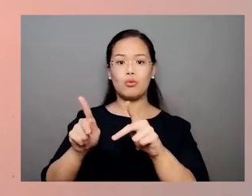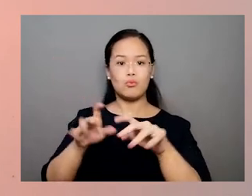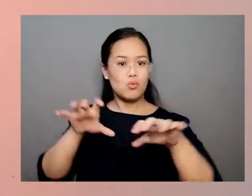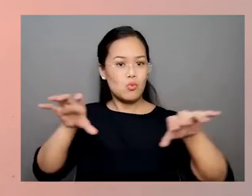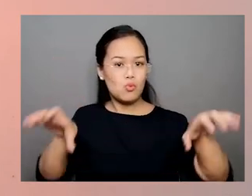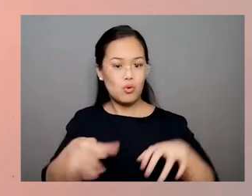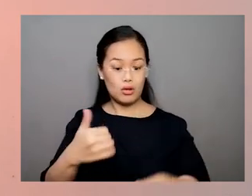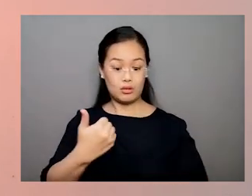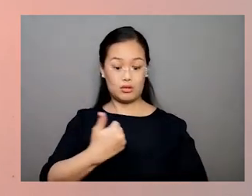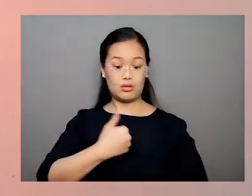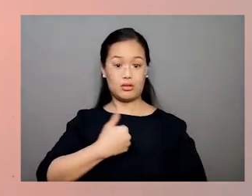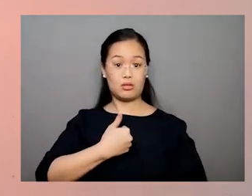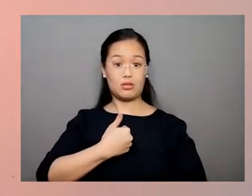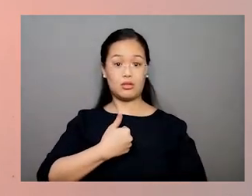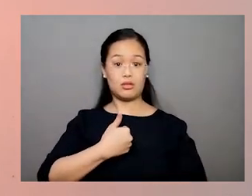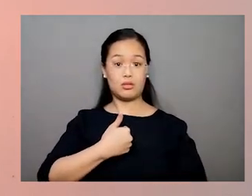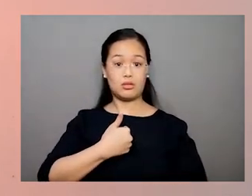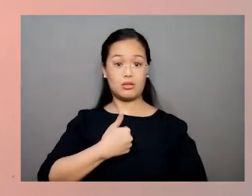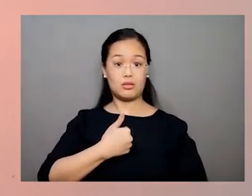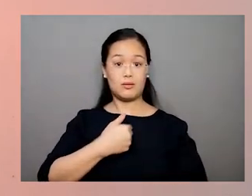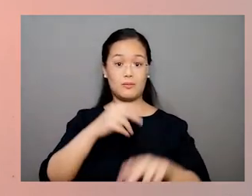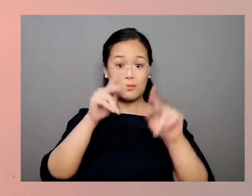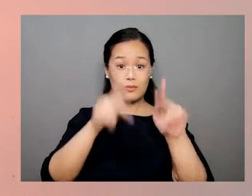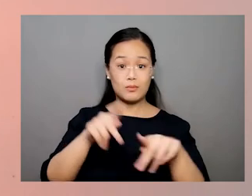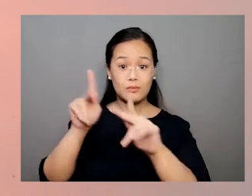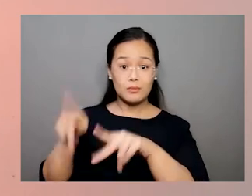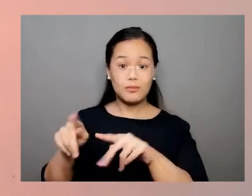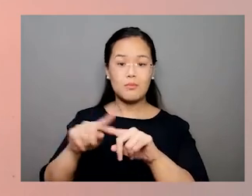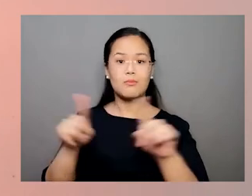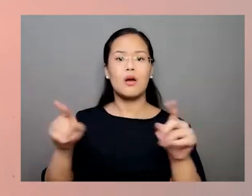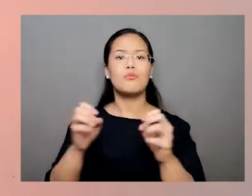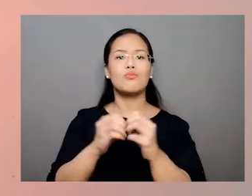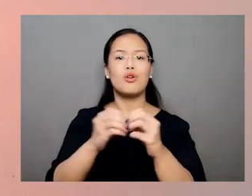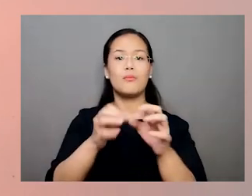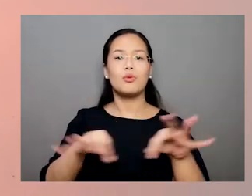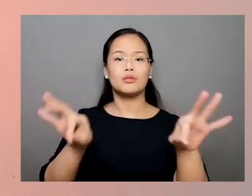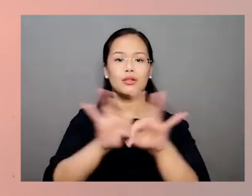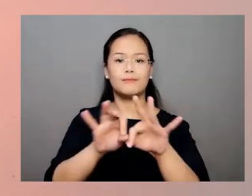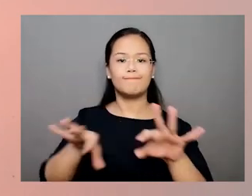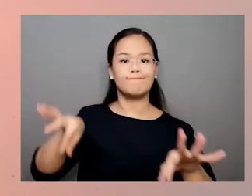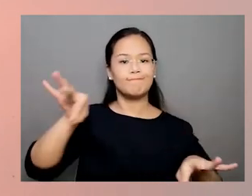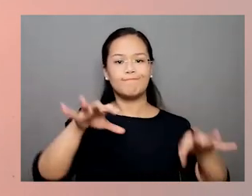people to act individually, but more importantly, collectively.